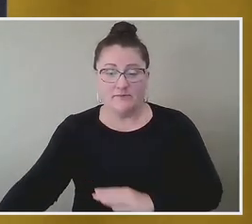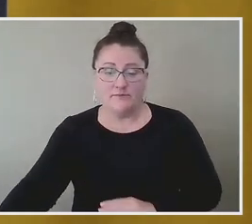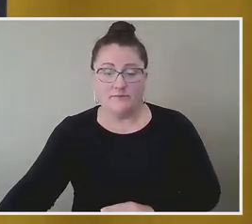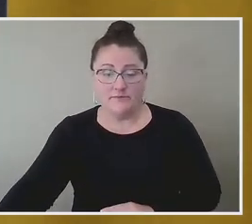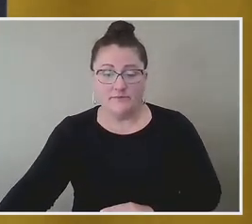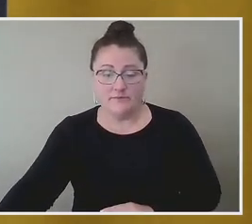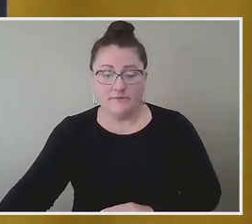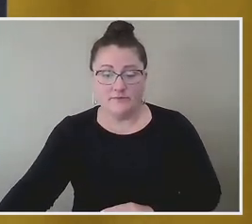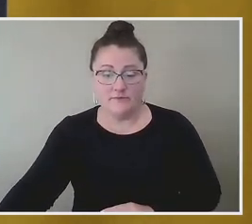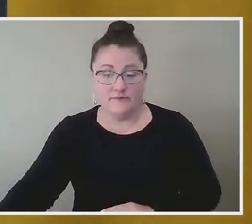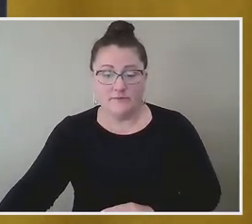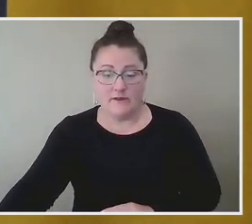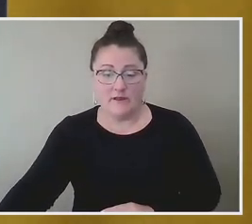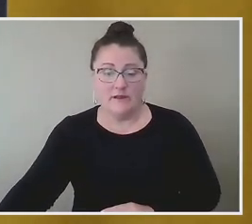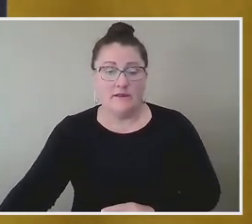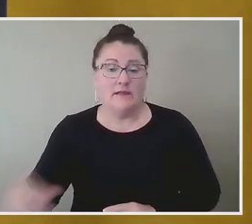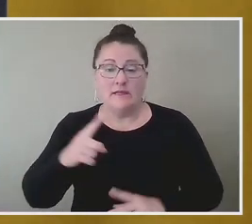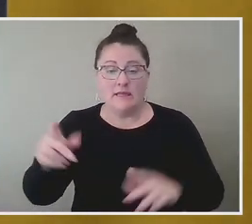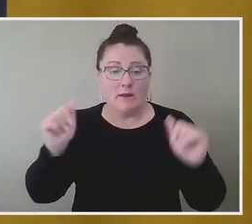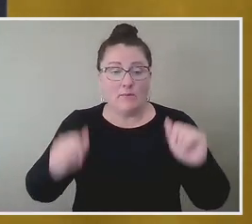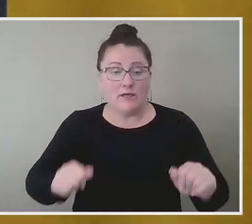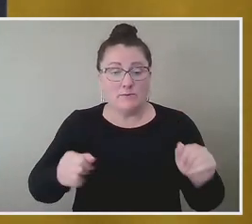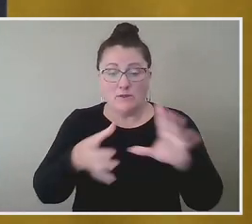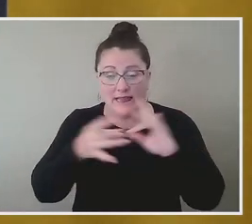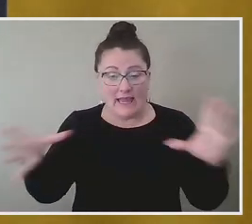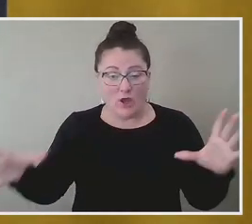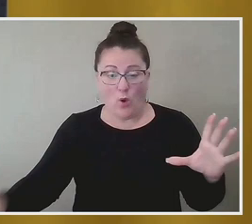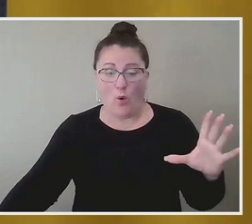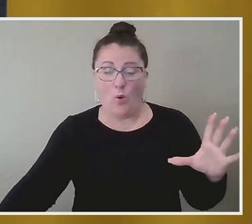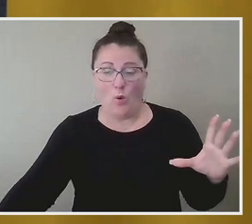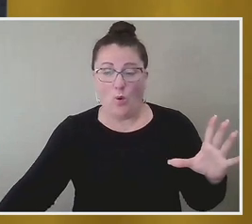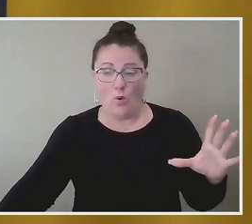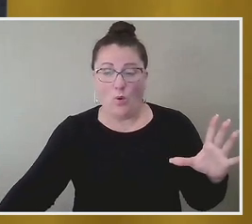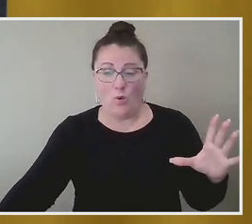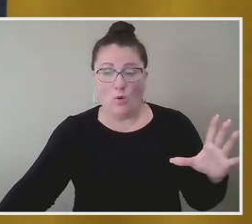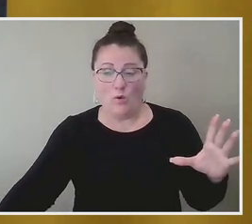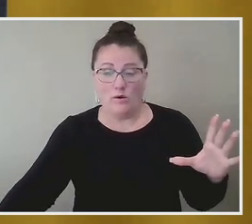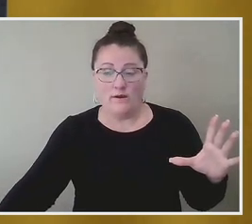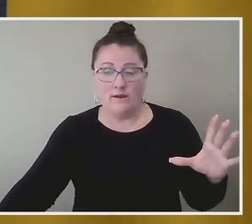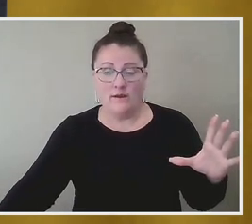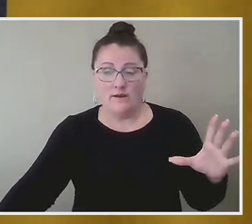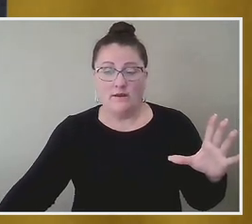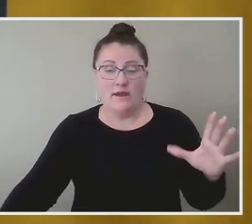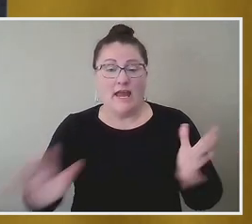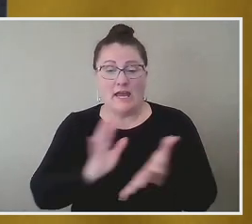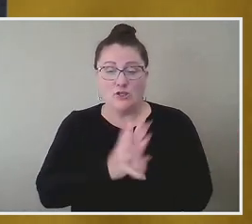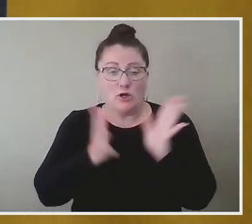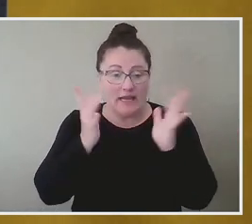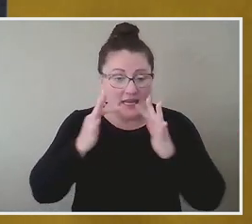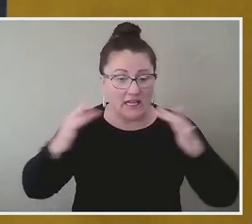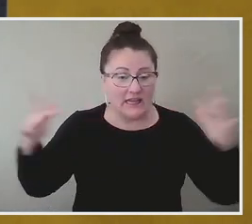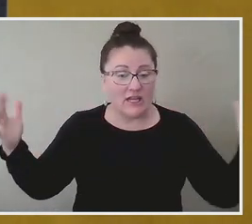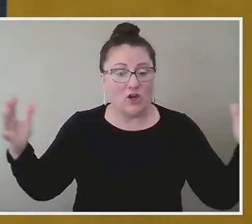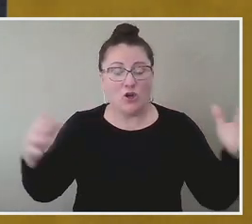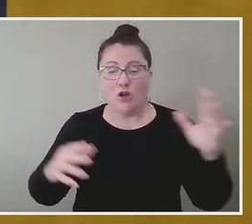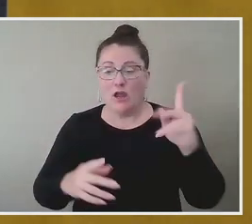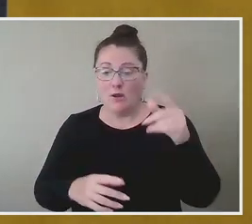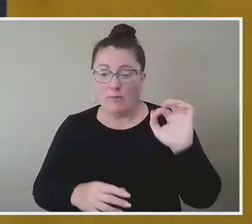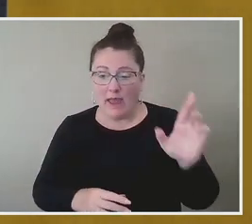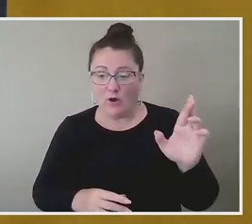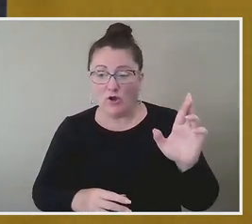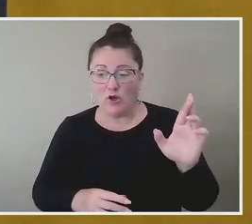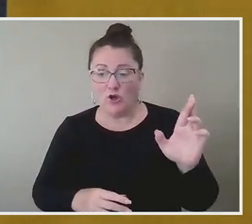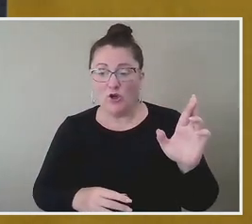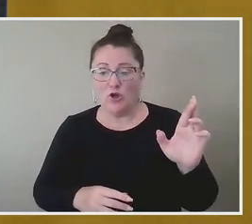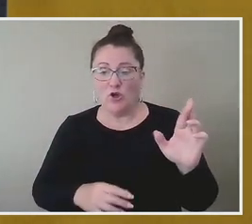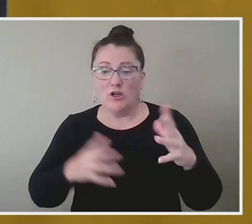ring impossible to let go, turn into glitter, into powder, here's to